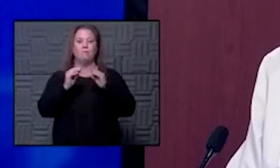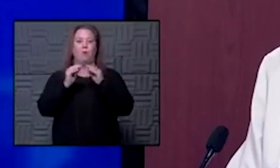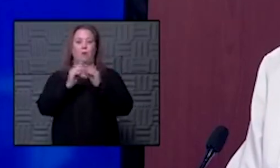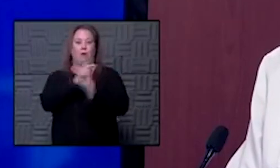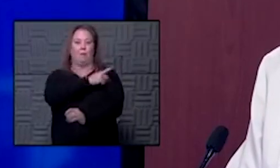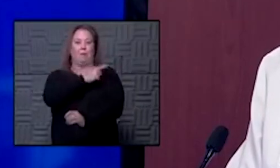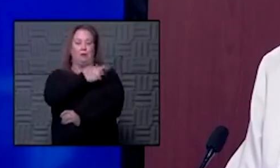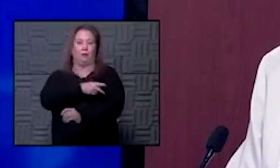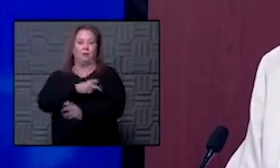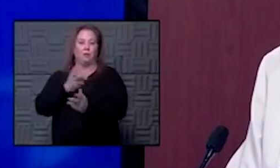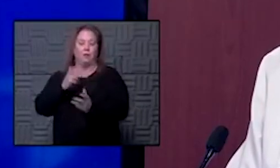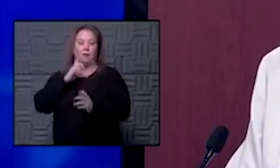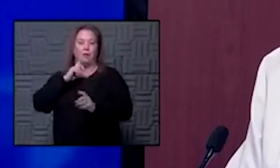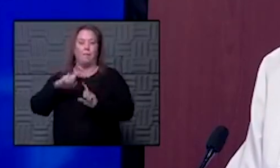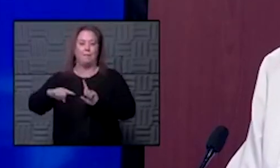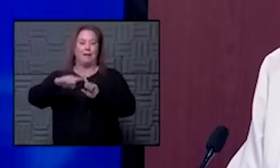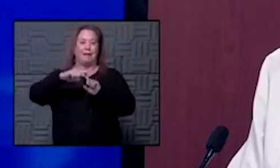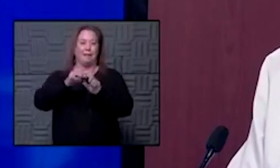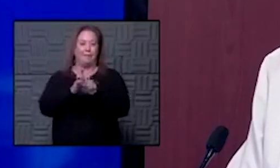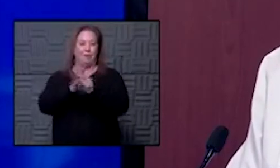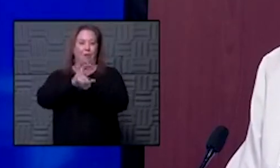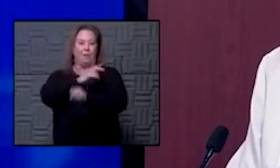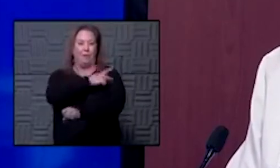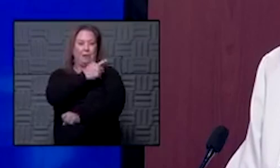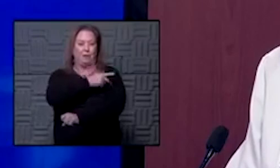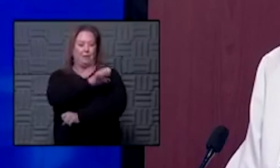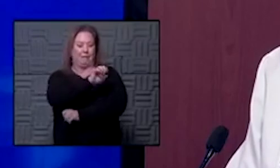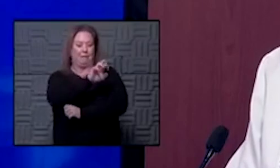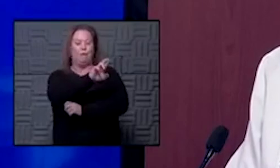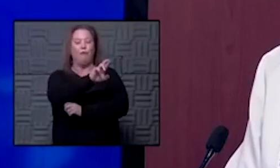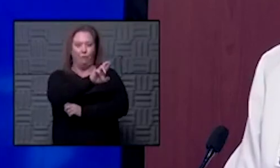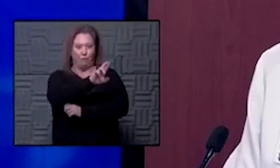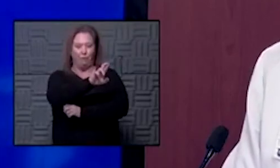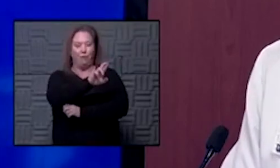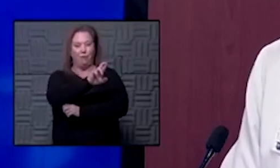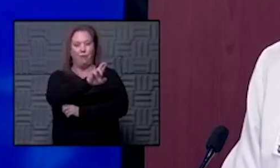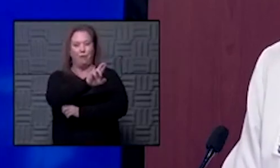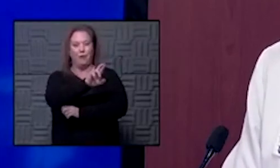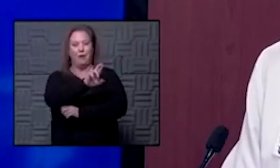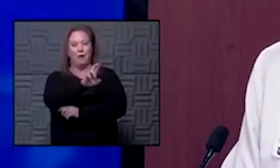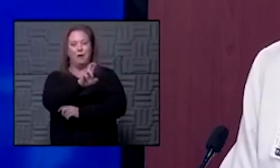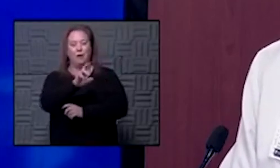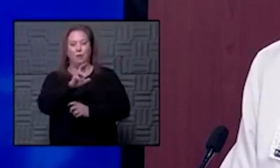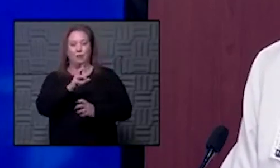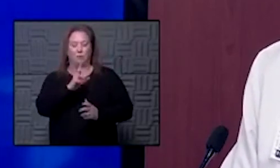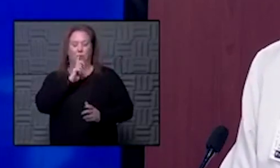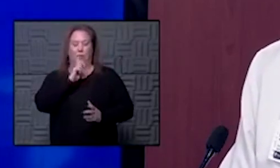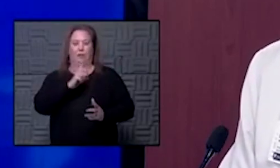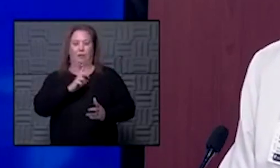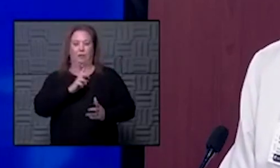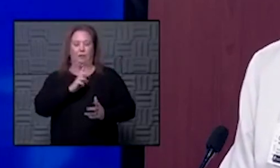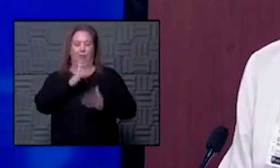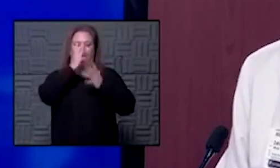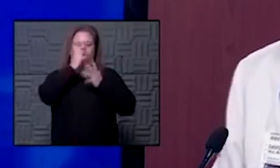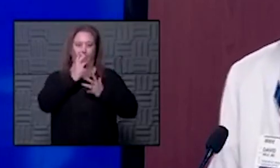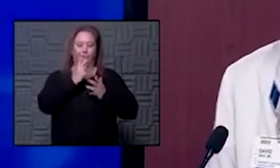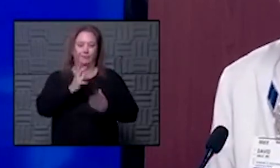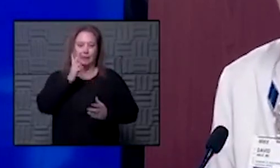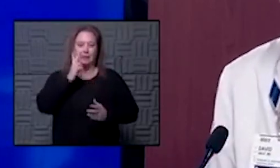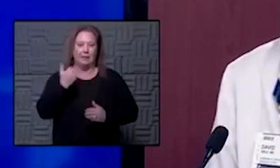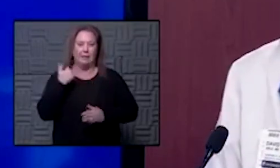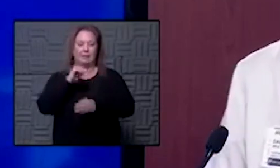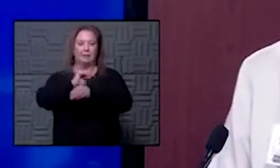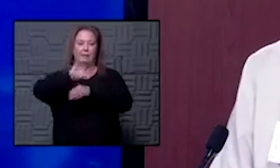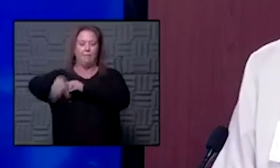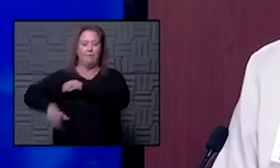overflowing COVID positive patients overflowing from their emergency departments was was a little bit sobering again overnight. Let's